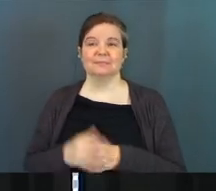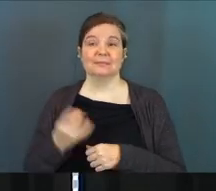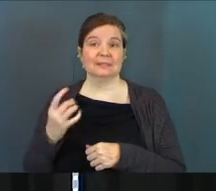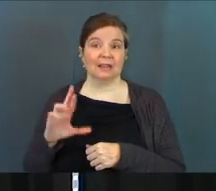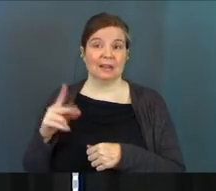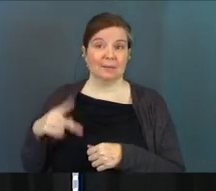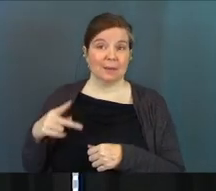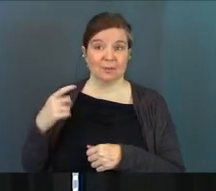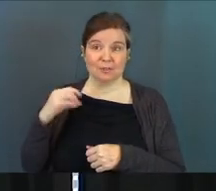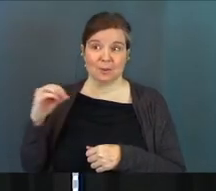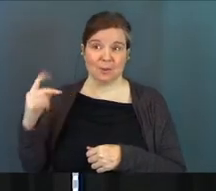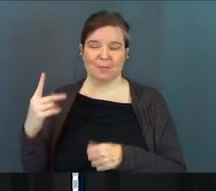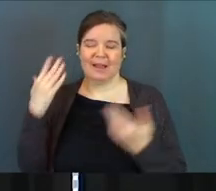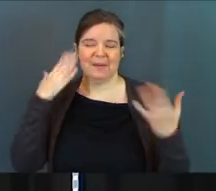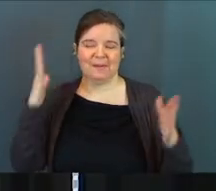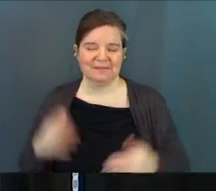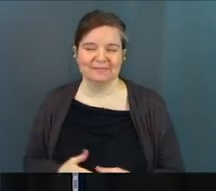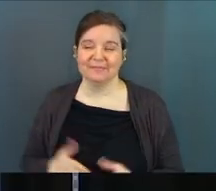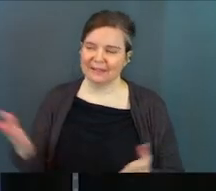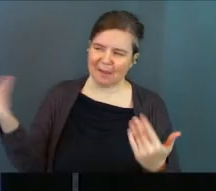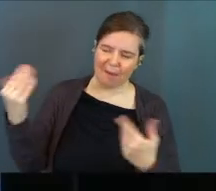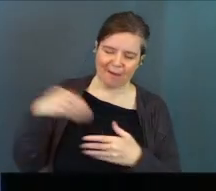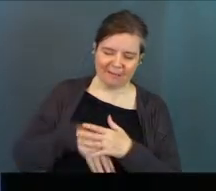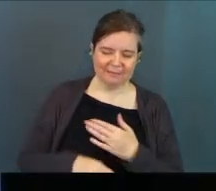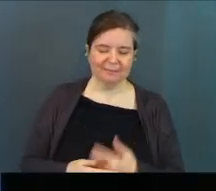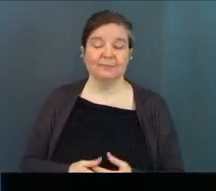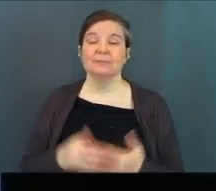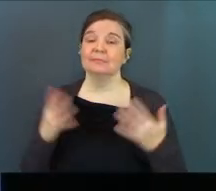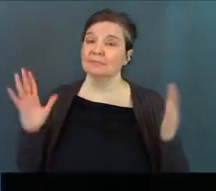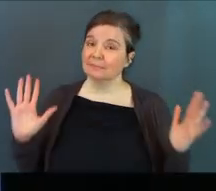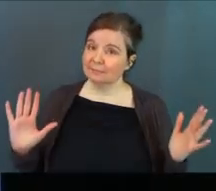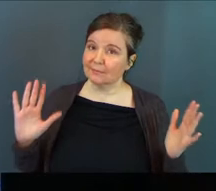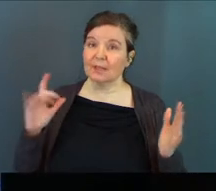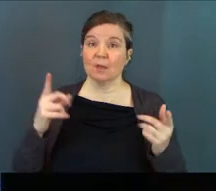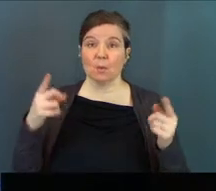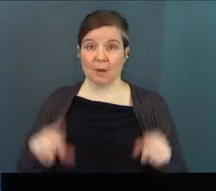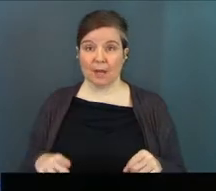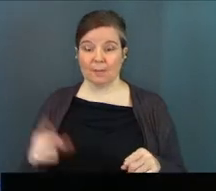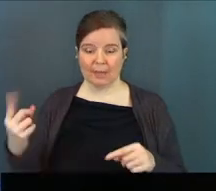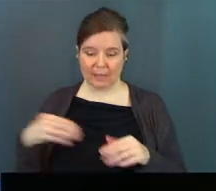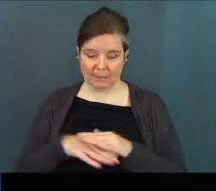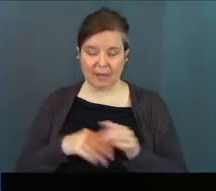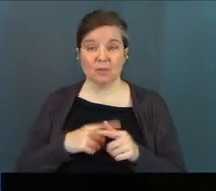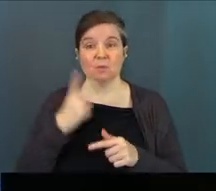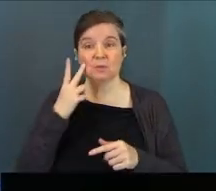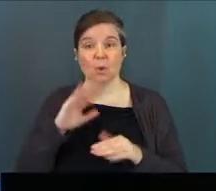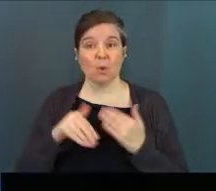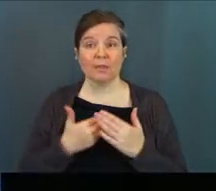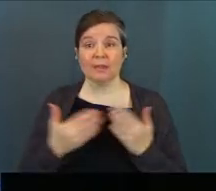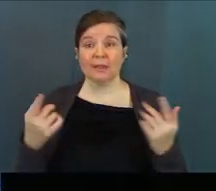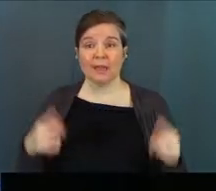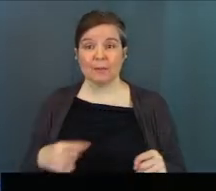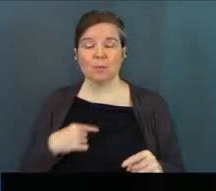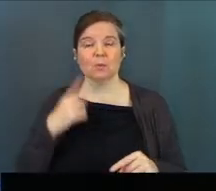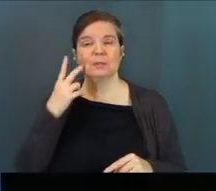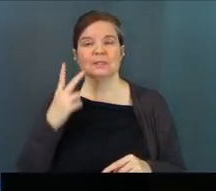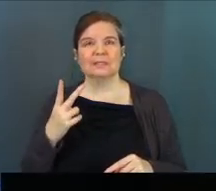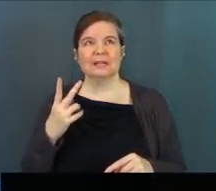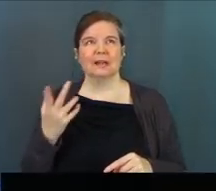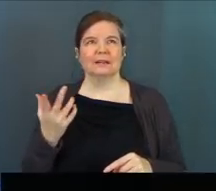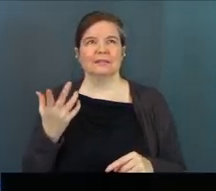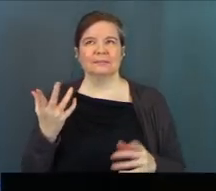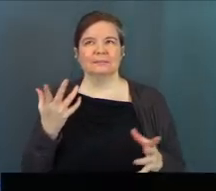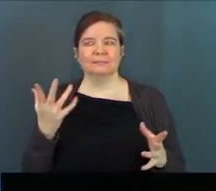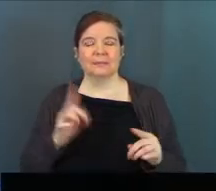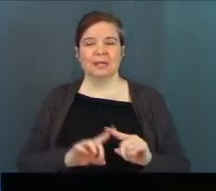A Dr. Pepper, because you're in Oklahoma? I don't know. Yeah, come on in. So that's what happens. They come in, and then you see this whole thing happen, okay? We're going to see kind of